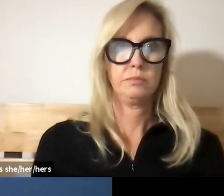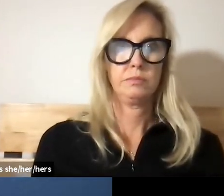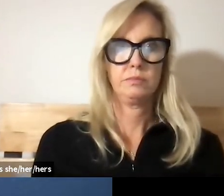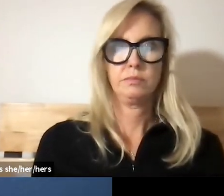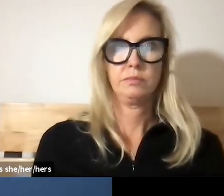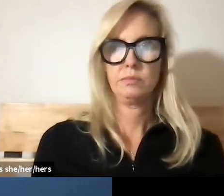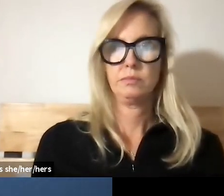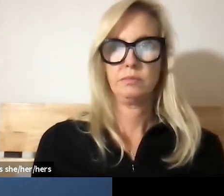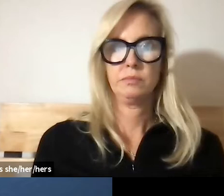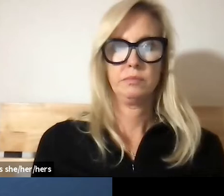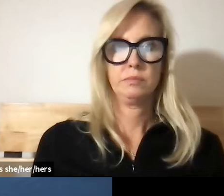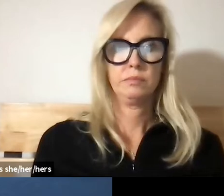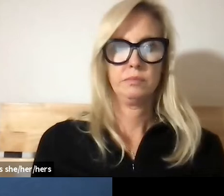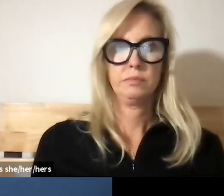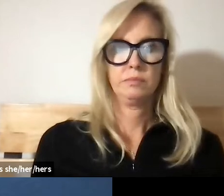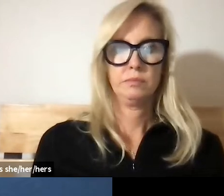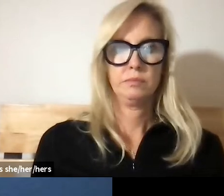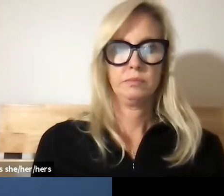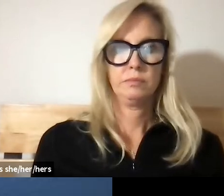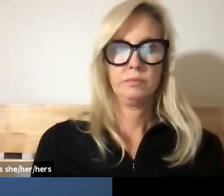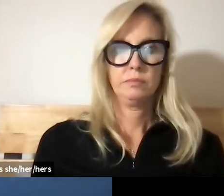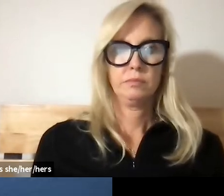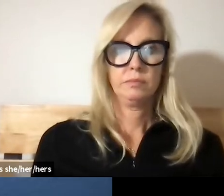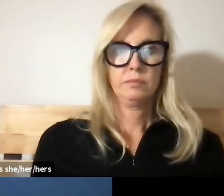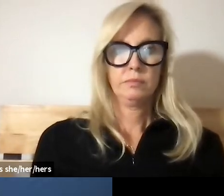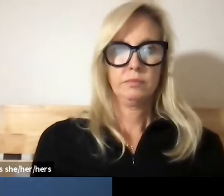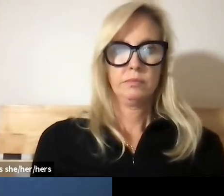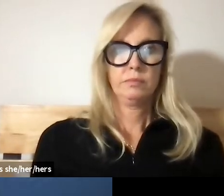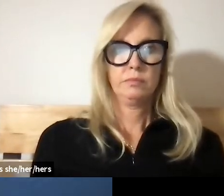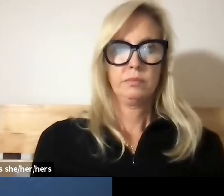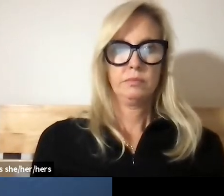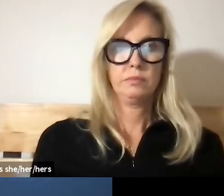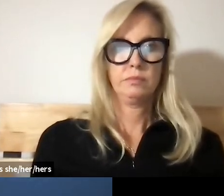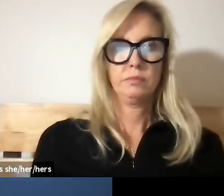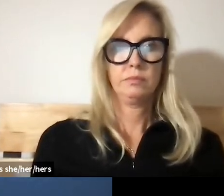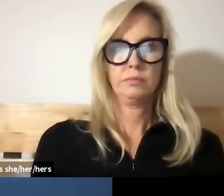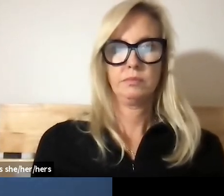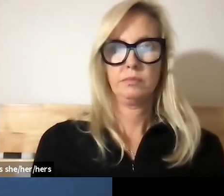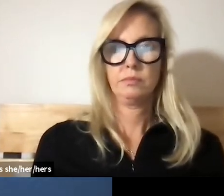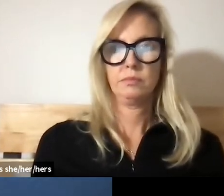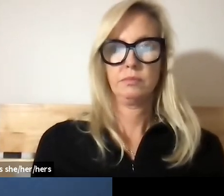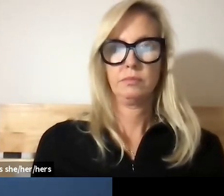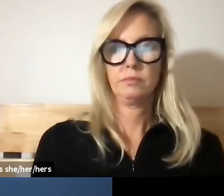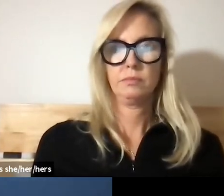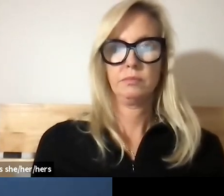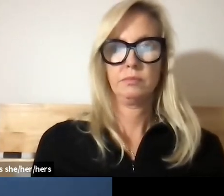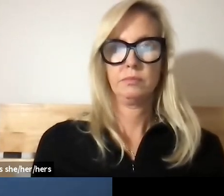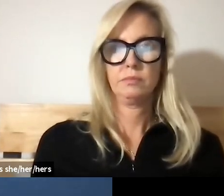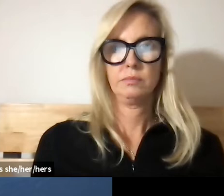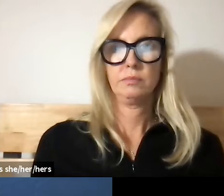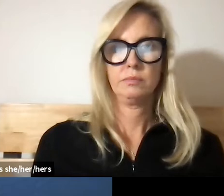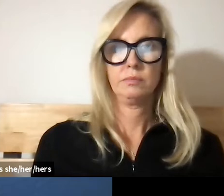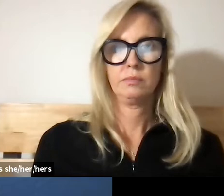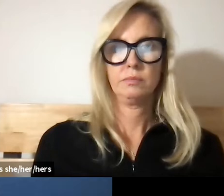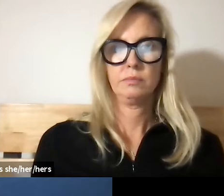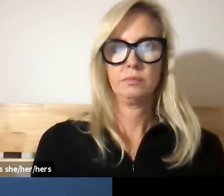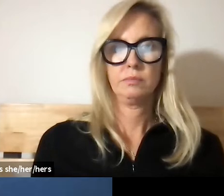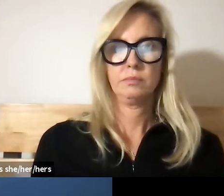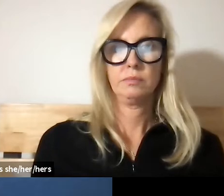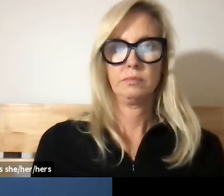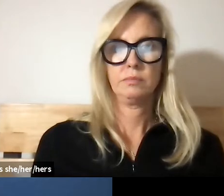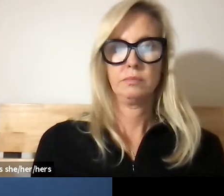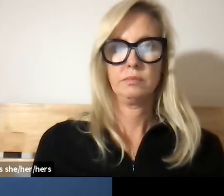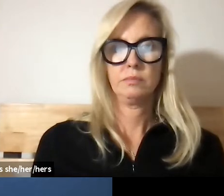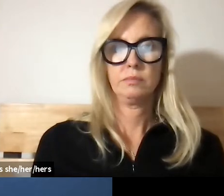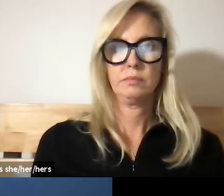on where they are headed this will help us course correct and put in place interventions that are needed this type of what